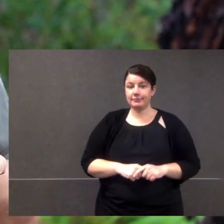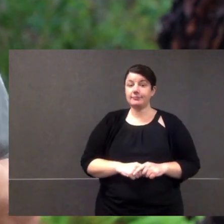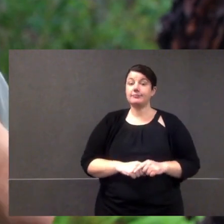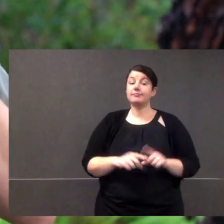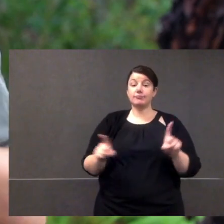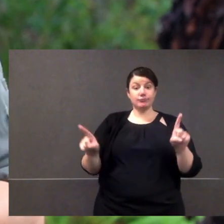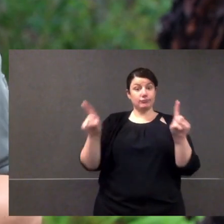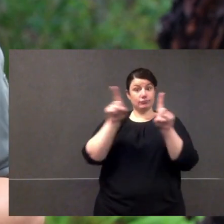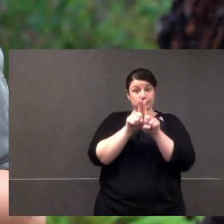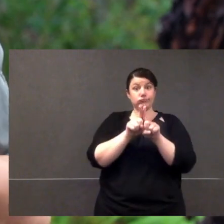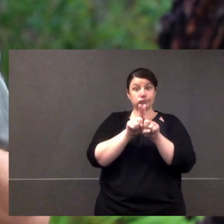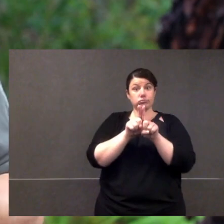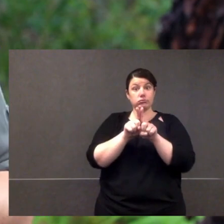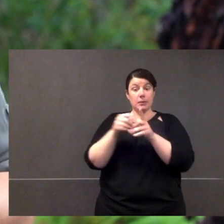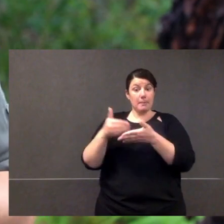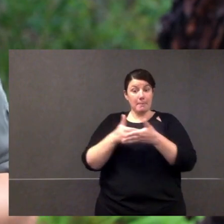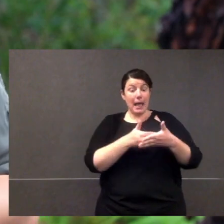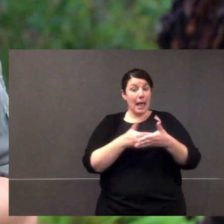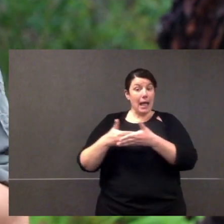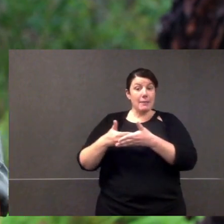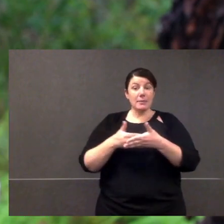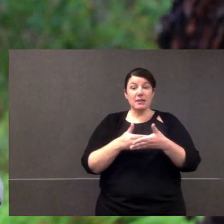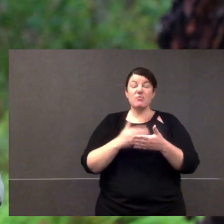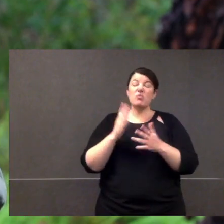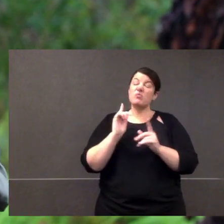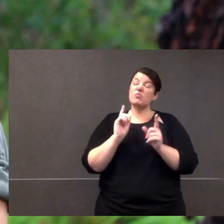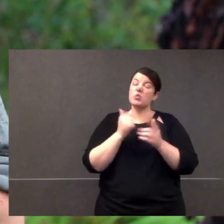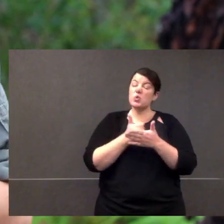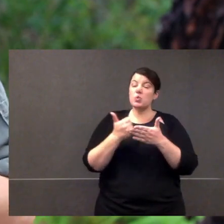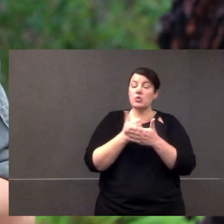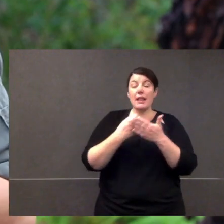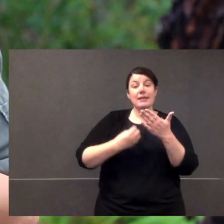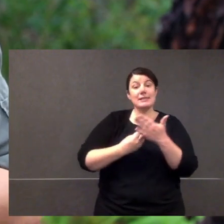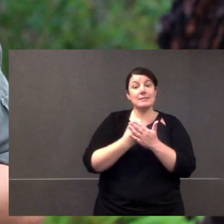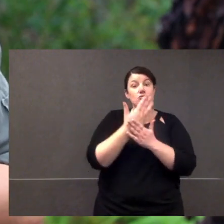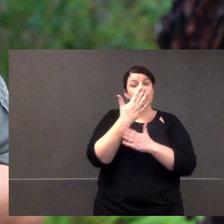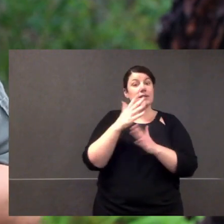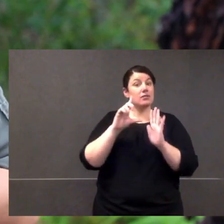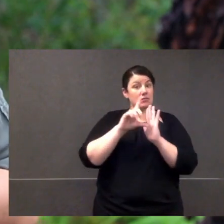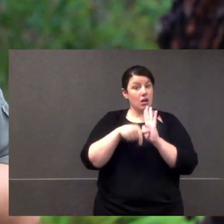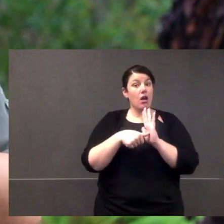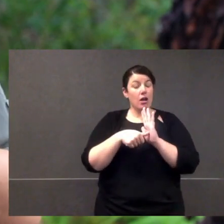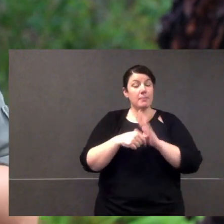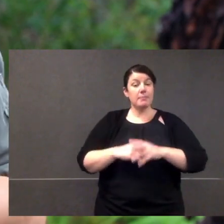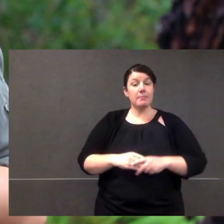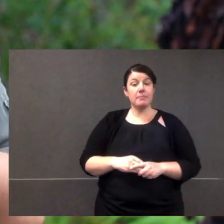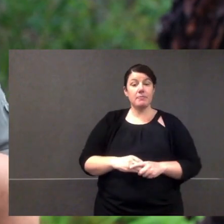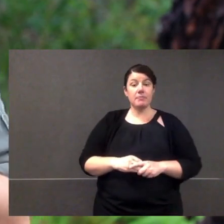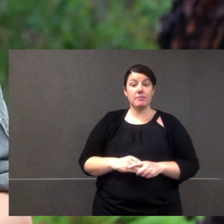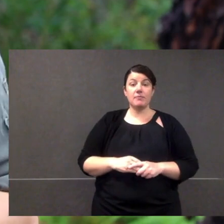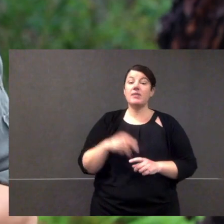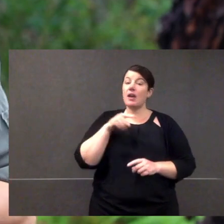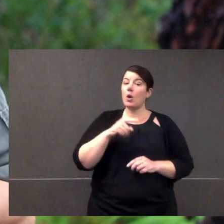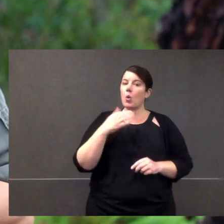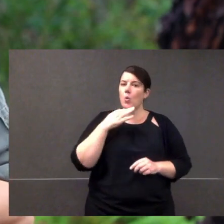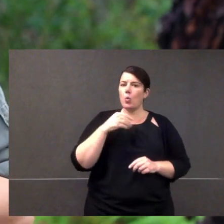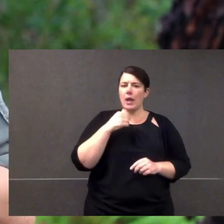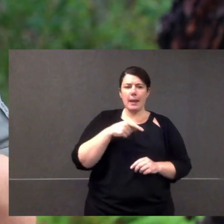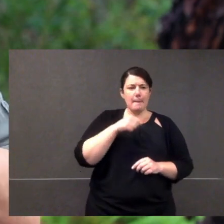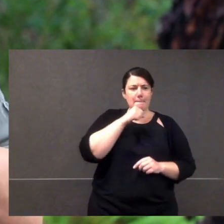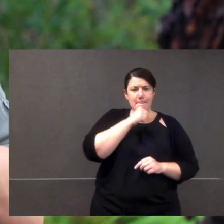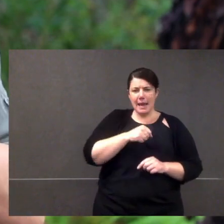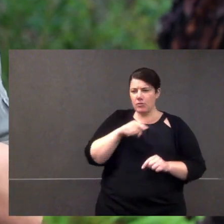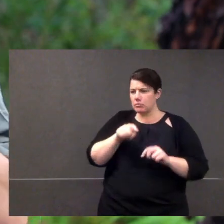breed. So a male and female platypus will mate. Normally, they'll mate in something like springtime,